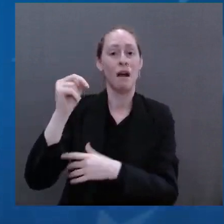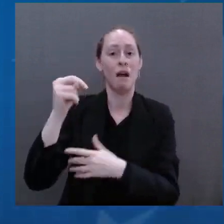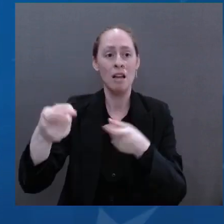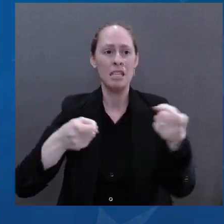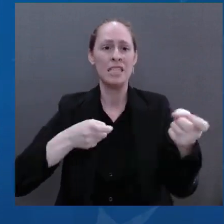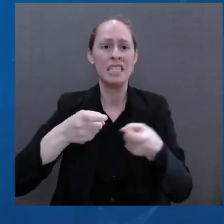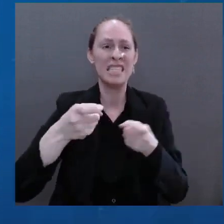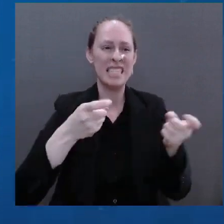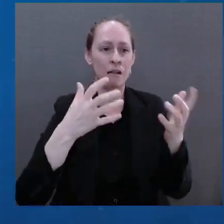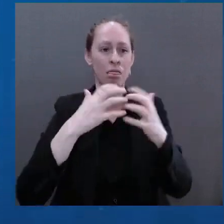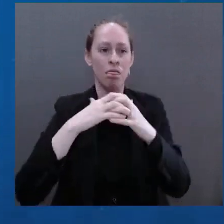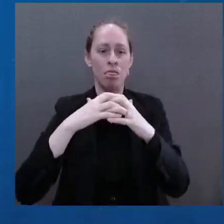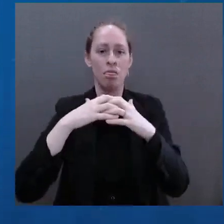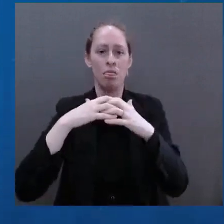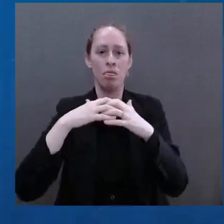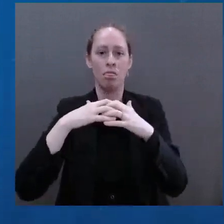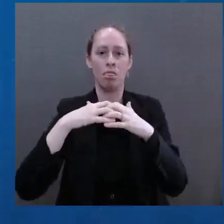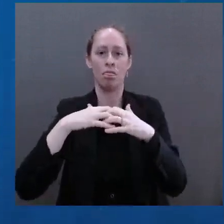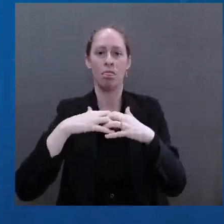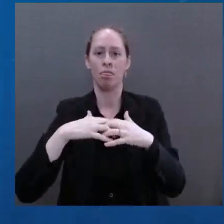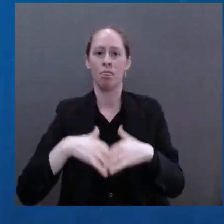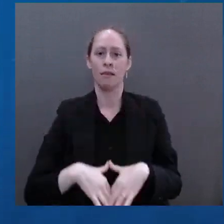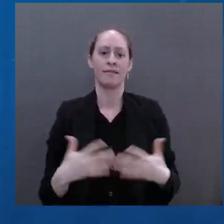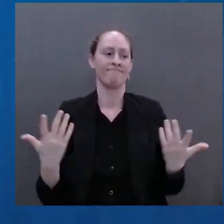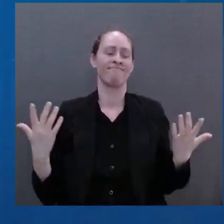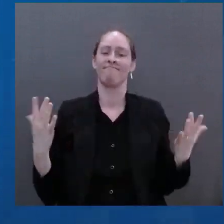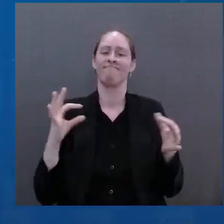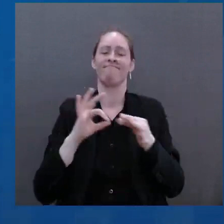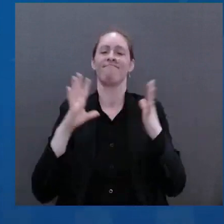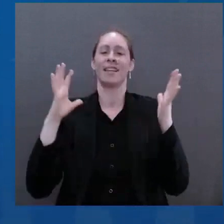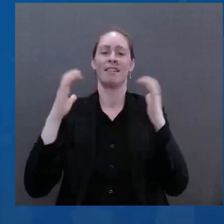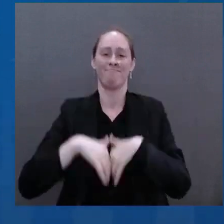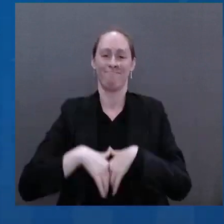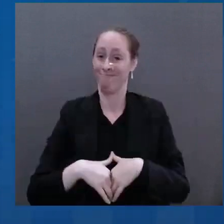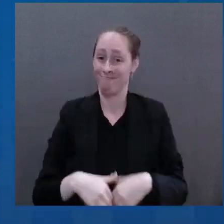many is greater than the will of any one dictator.